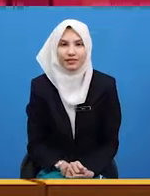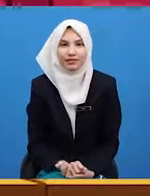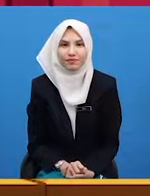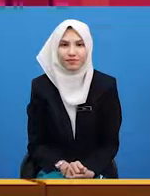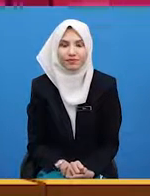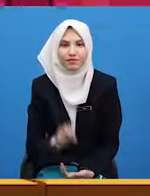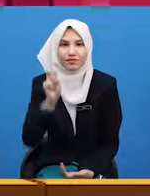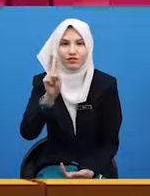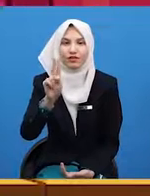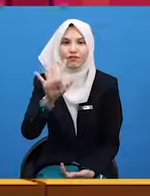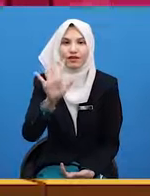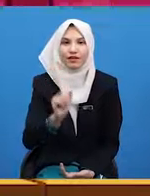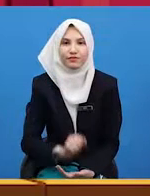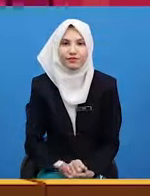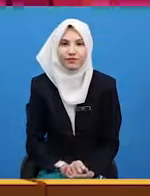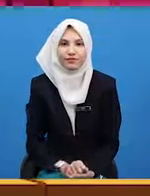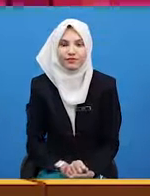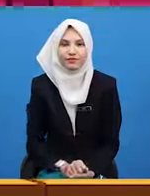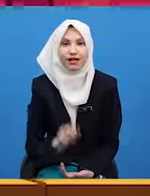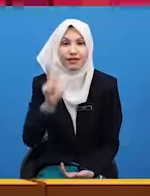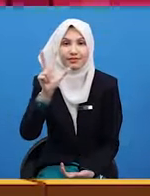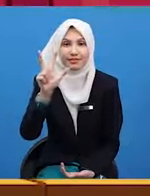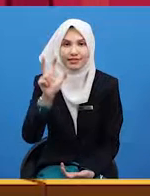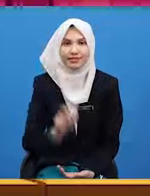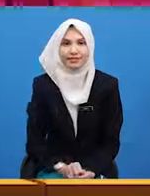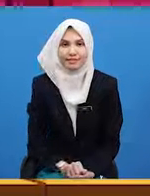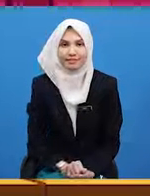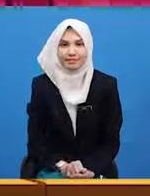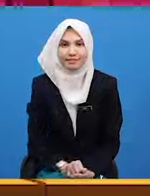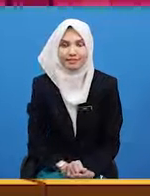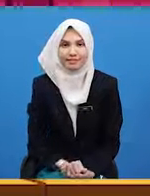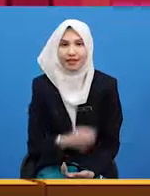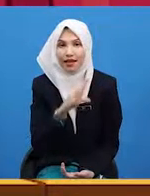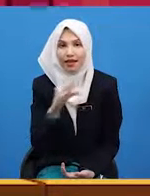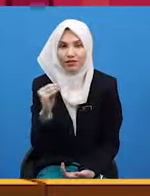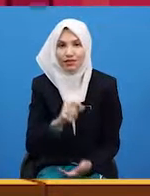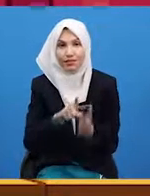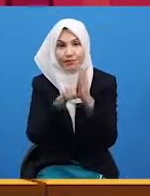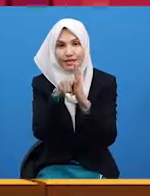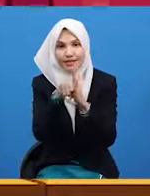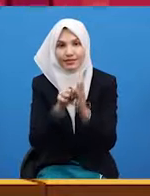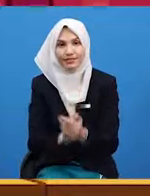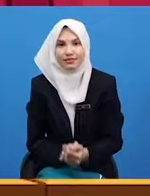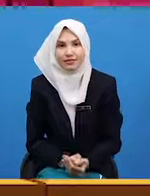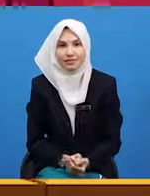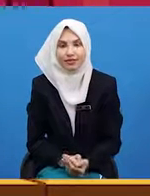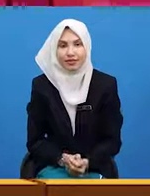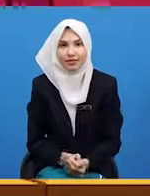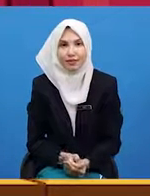twenty-five, thirty. Then we say minutes passed.